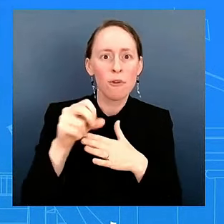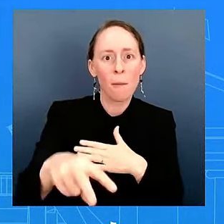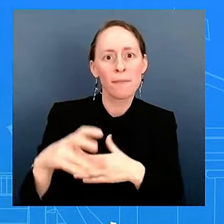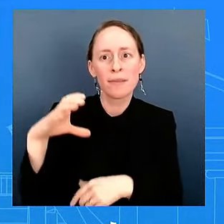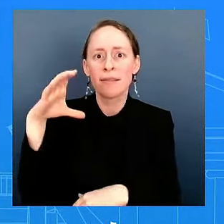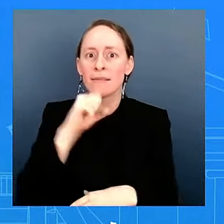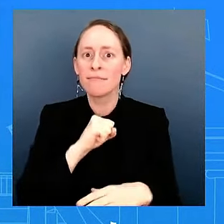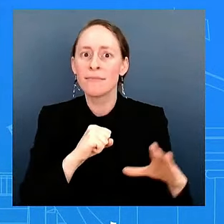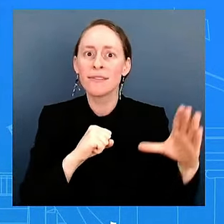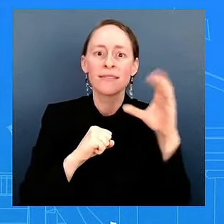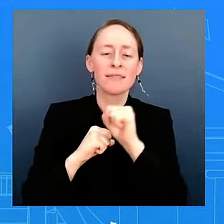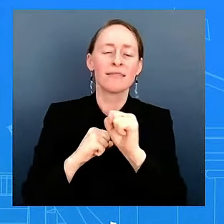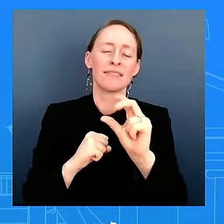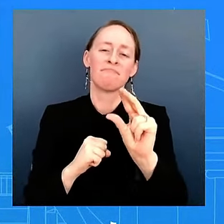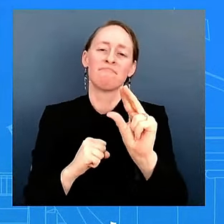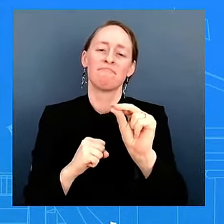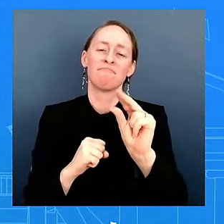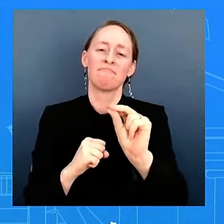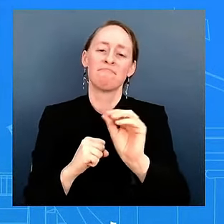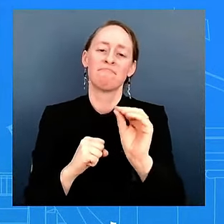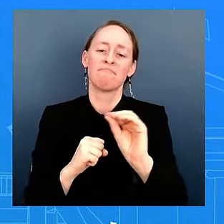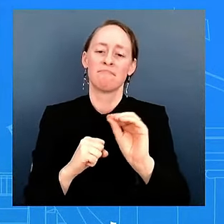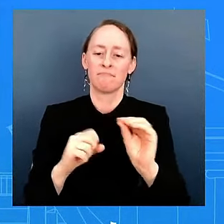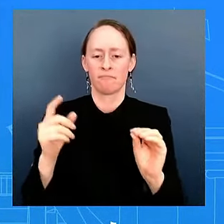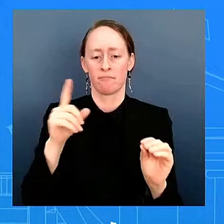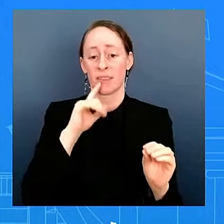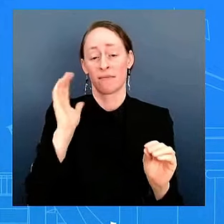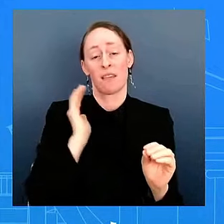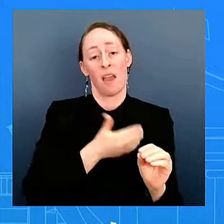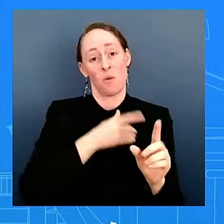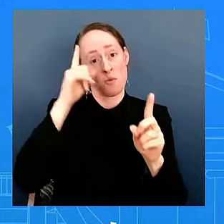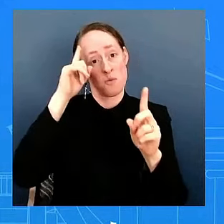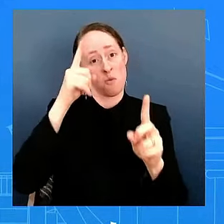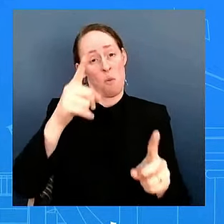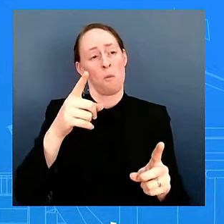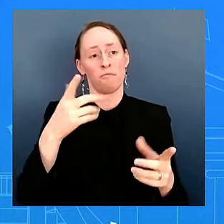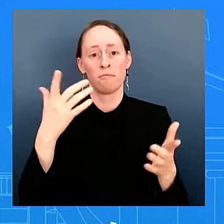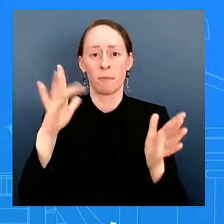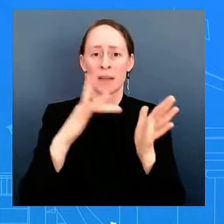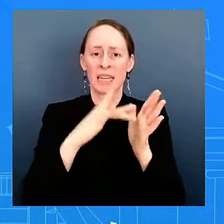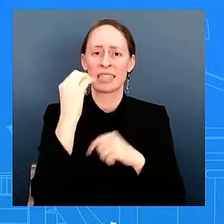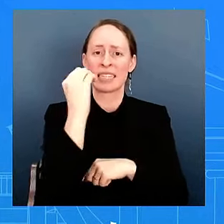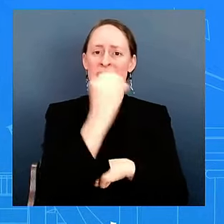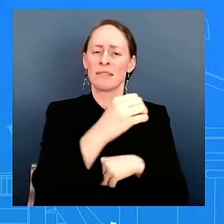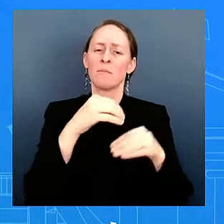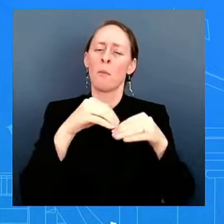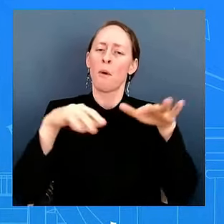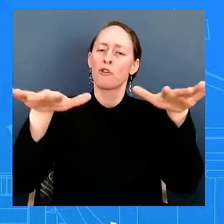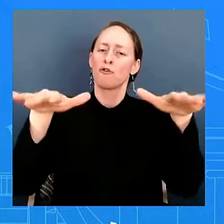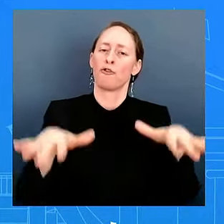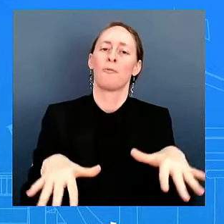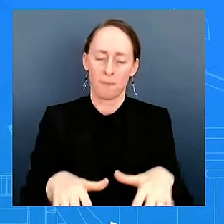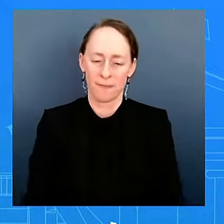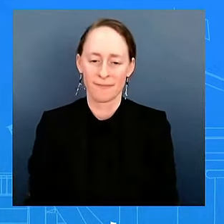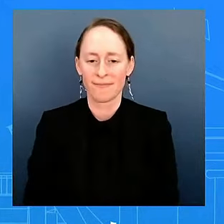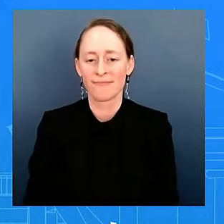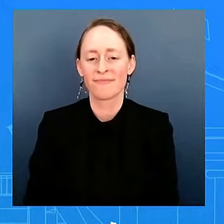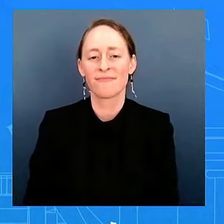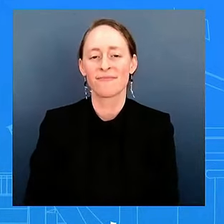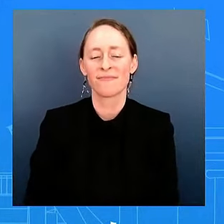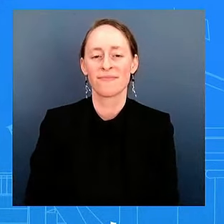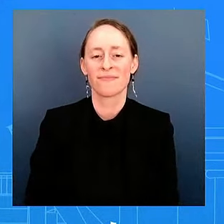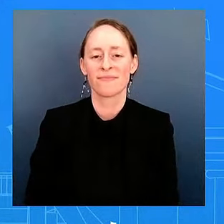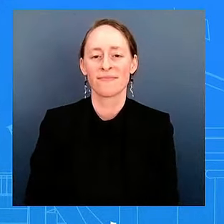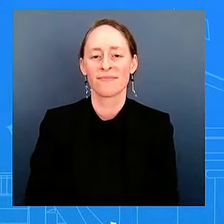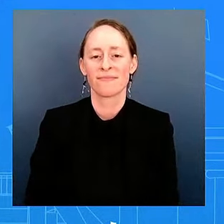Our focus is de-escalating tensions in the Middle East. That's what we want to continue to do. On the Palestinian issues, there